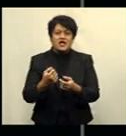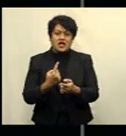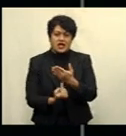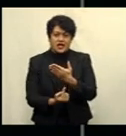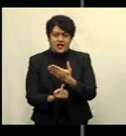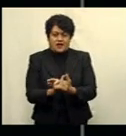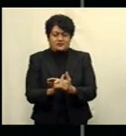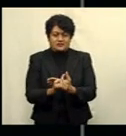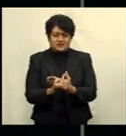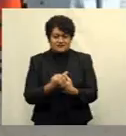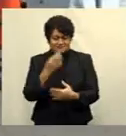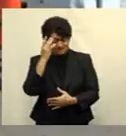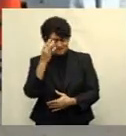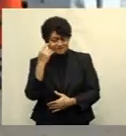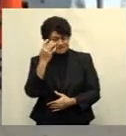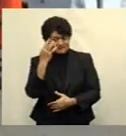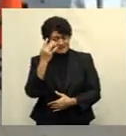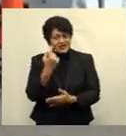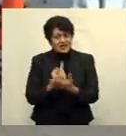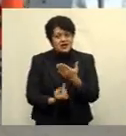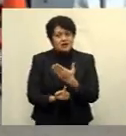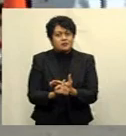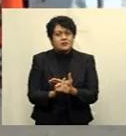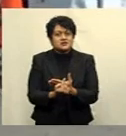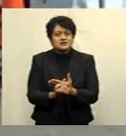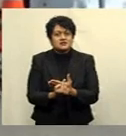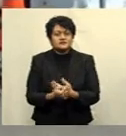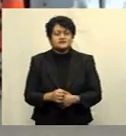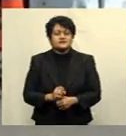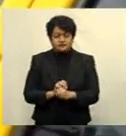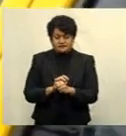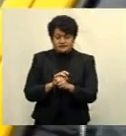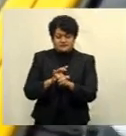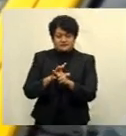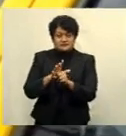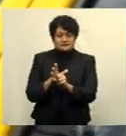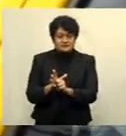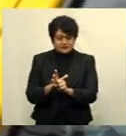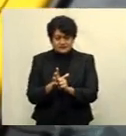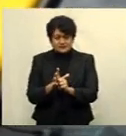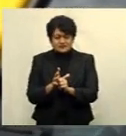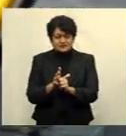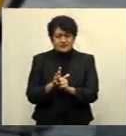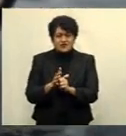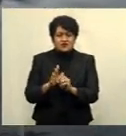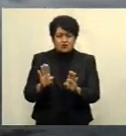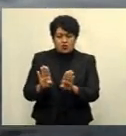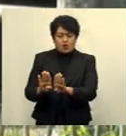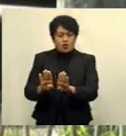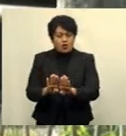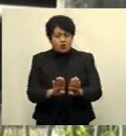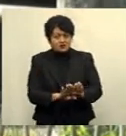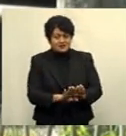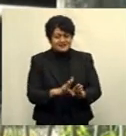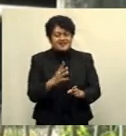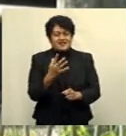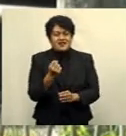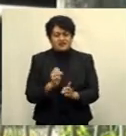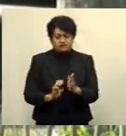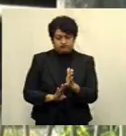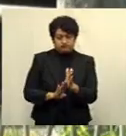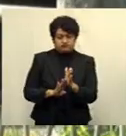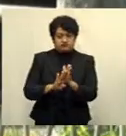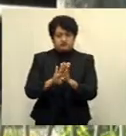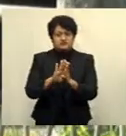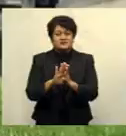Carrie Badala reports. COVID-19 restrictions and lockdowns have sharply increased issues of physical